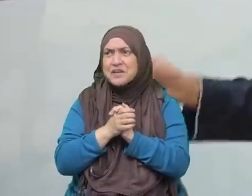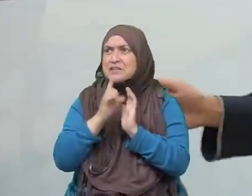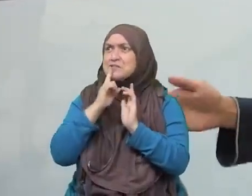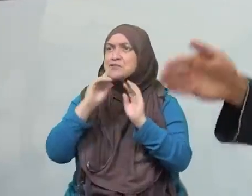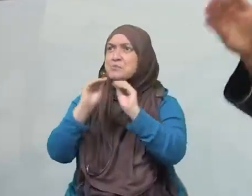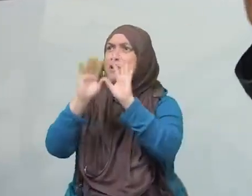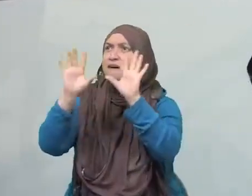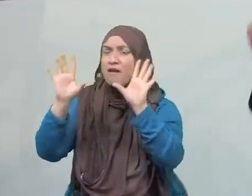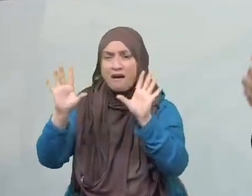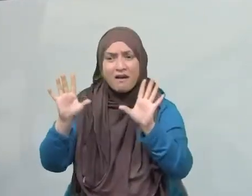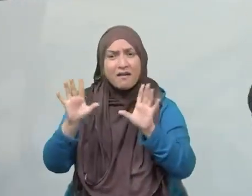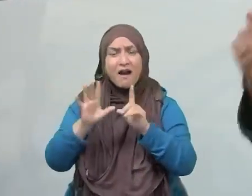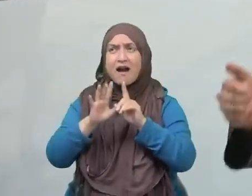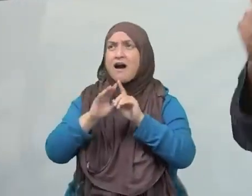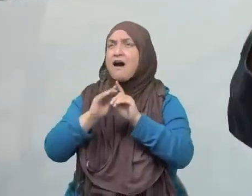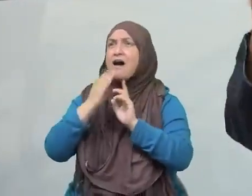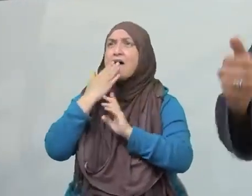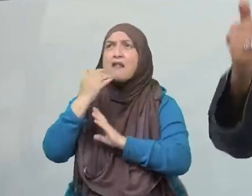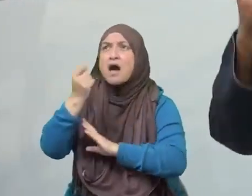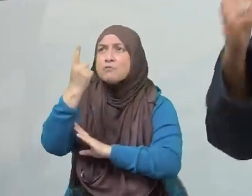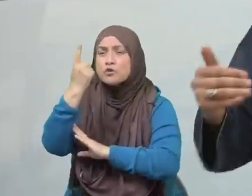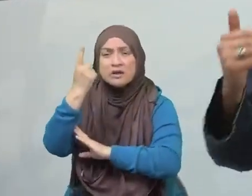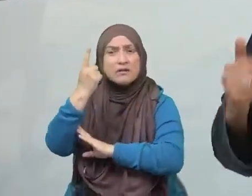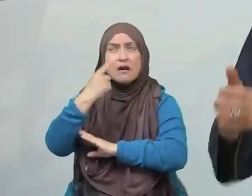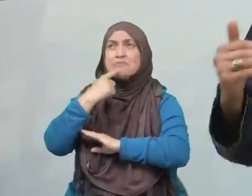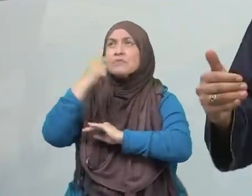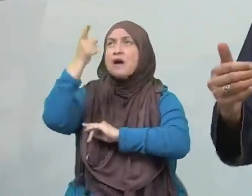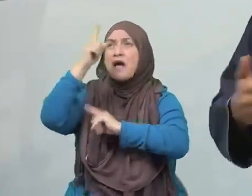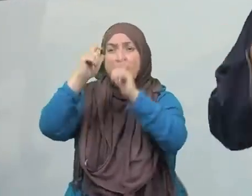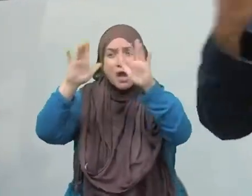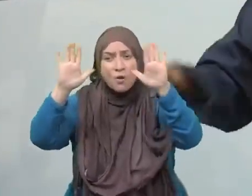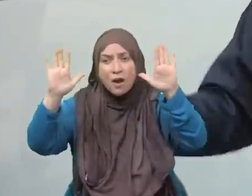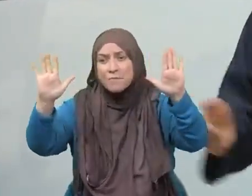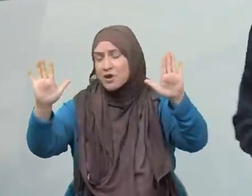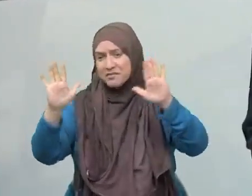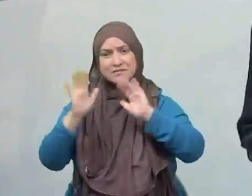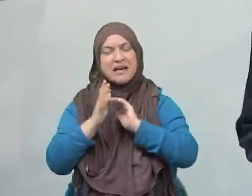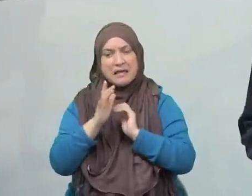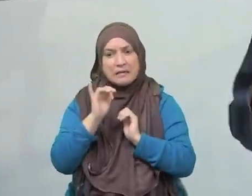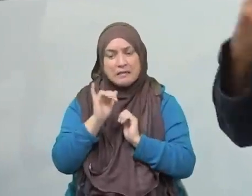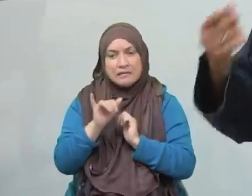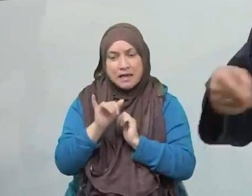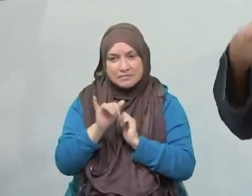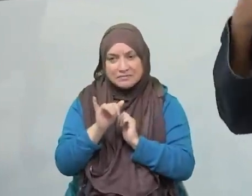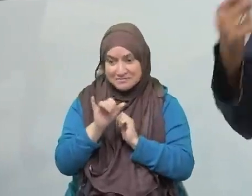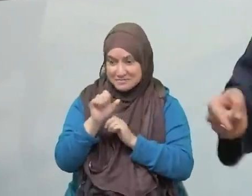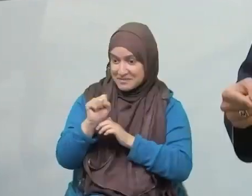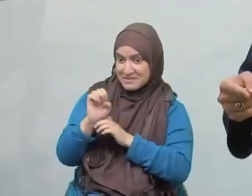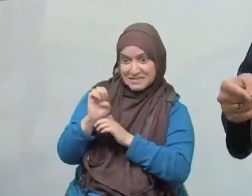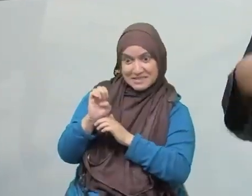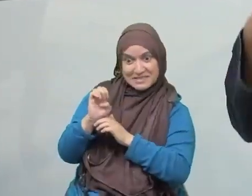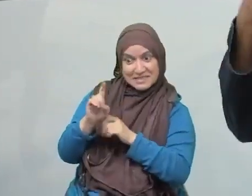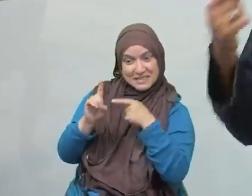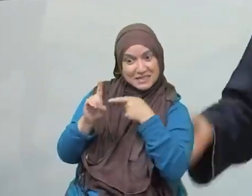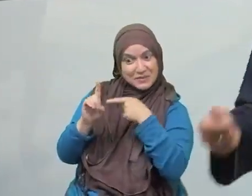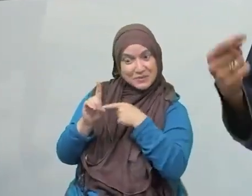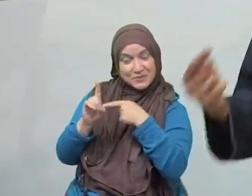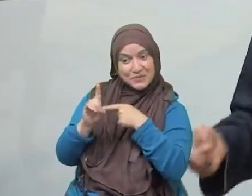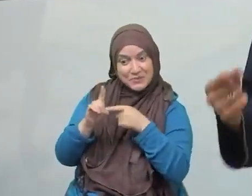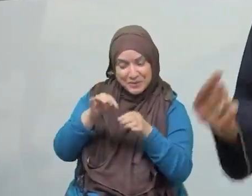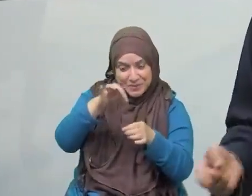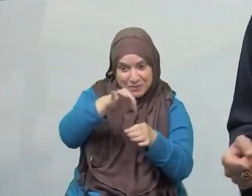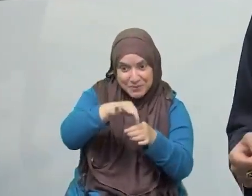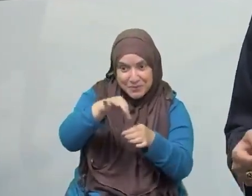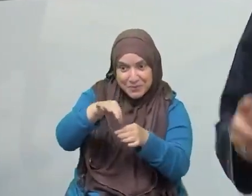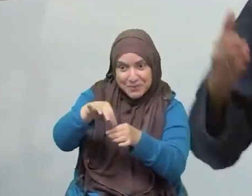afdala dhikr, the most beloved, the best of all remembrance is, la ilaha illallah, keep your tongue moist with la